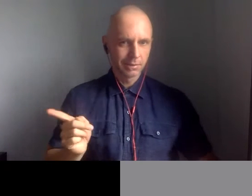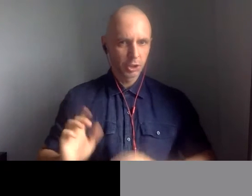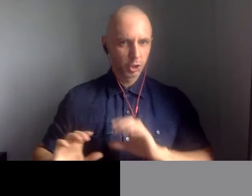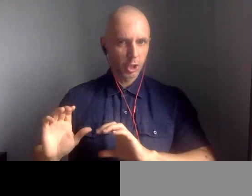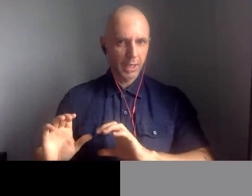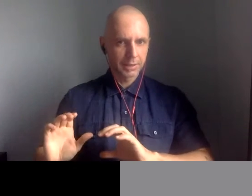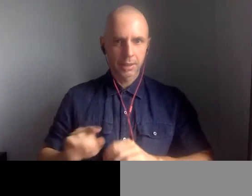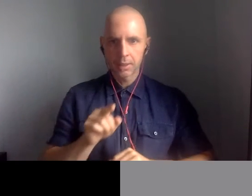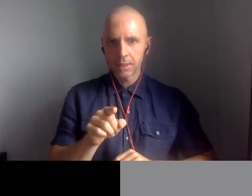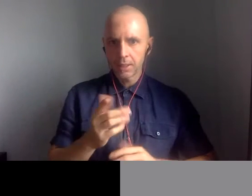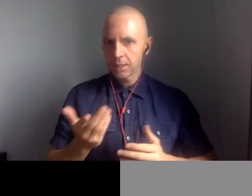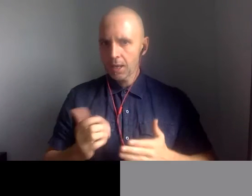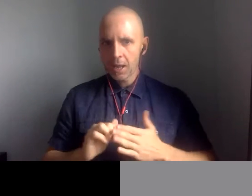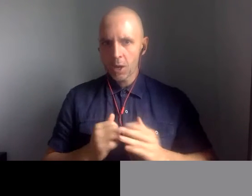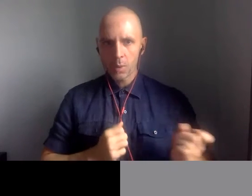chat?